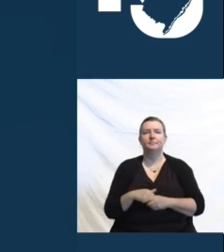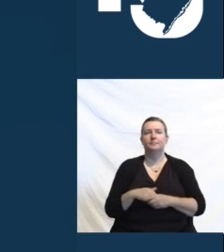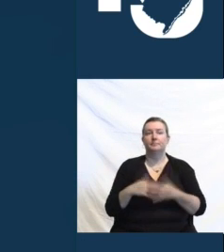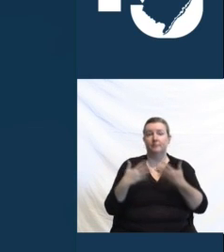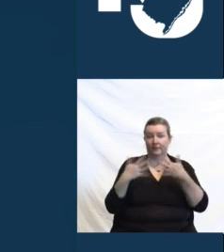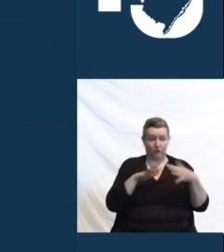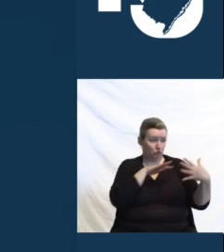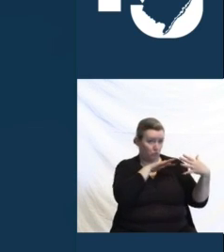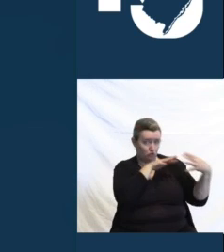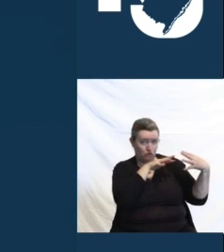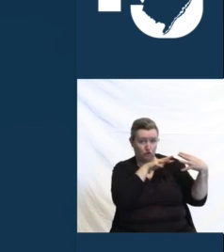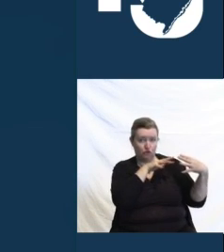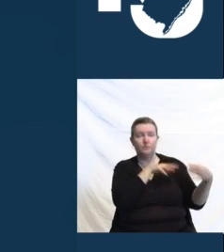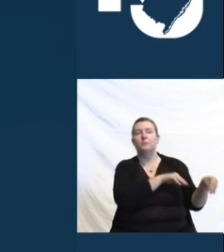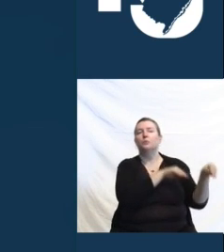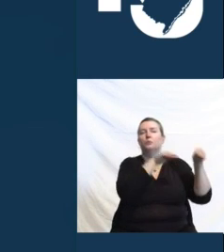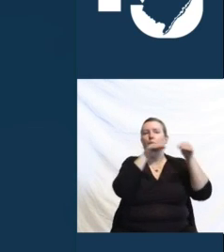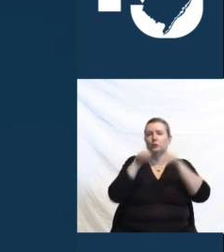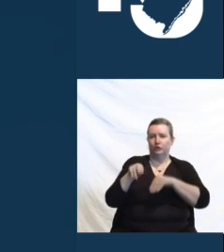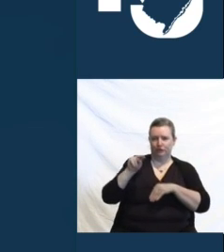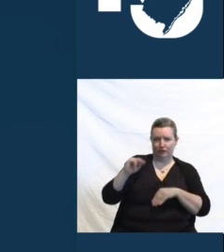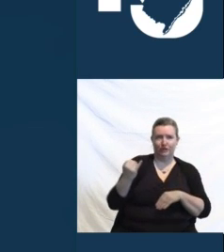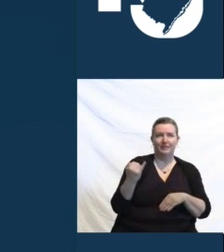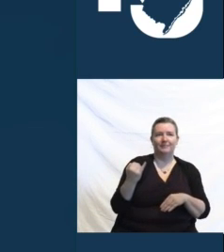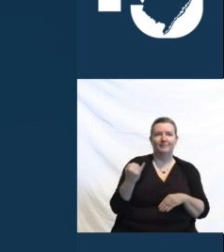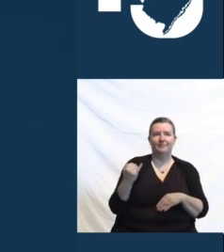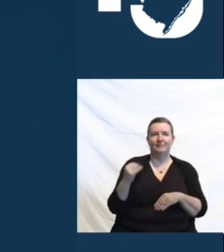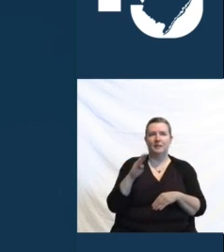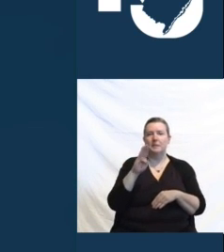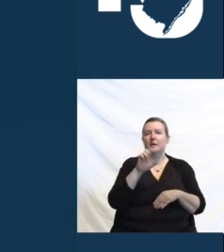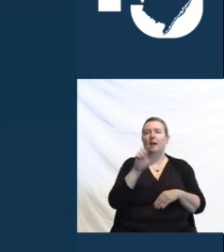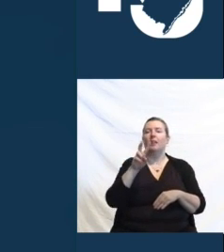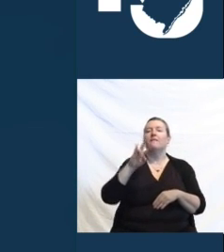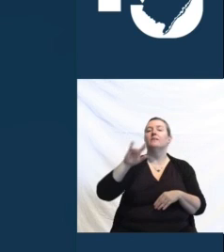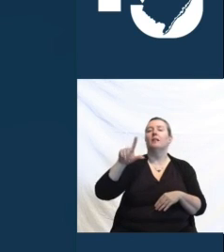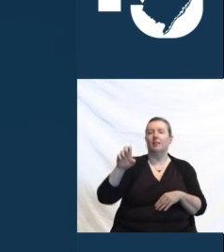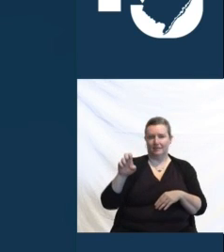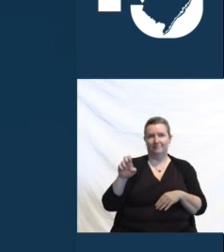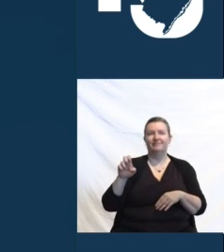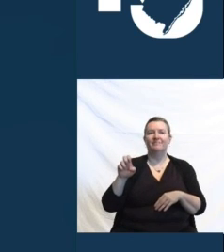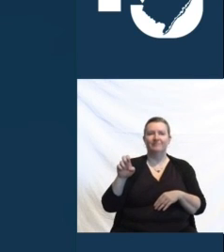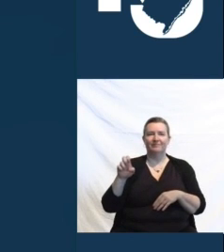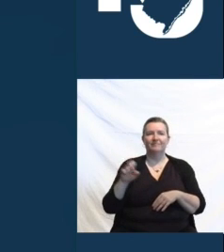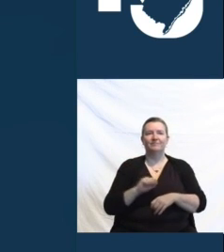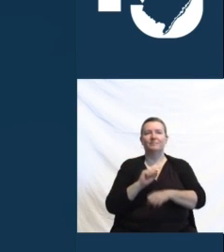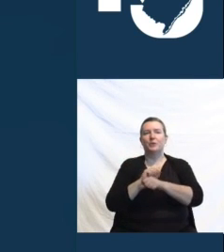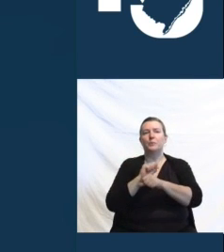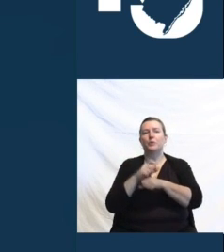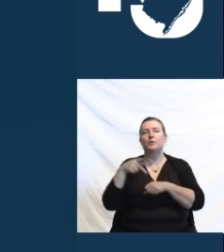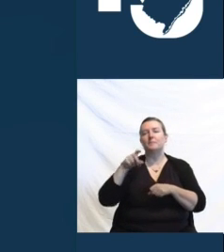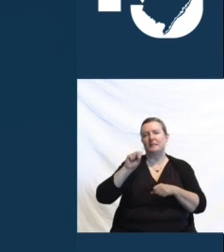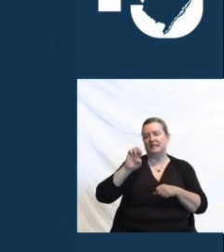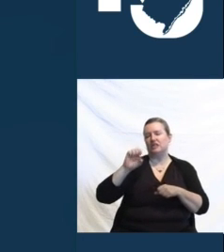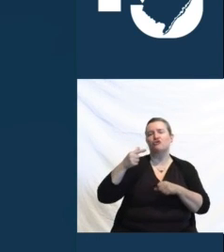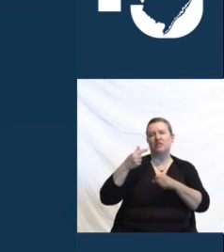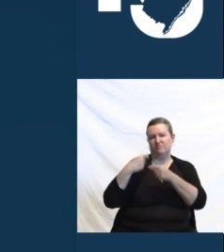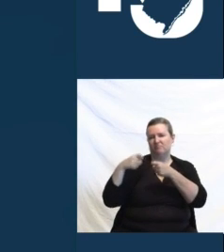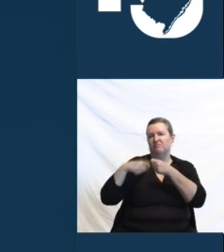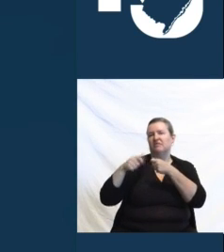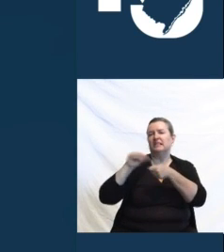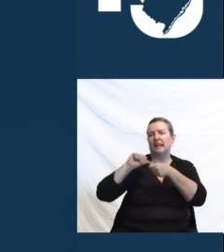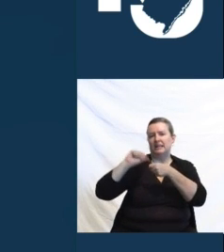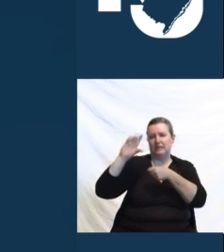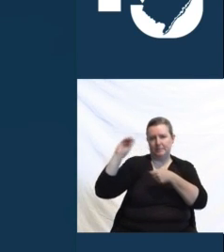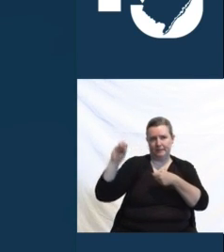in his hometown proved scarce. He got a job with PSE&G where he would spend the rest of his career retiring in his 70s.